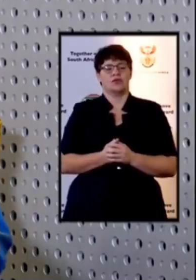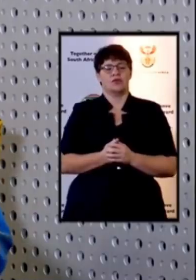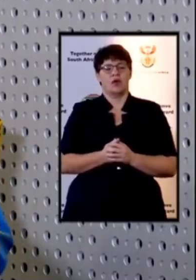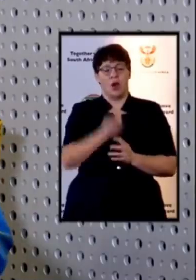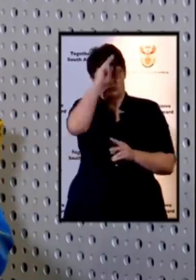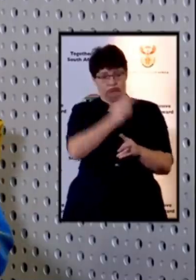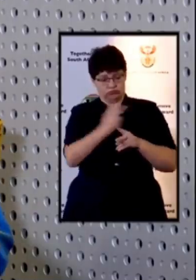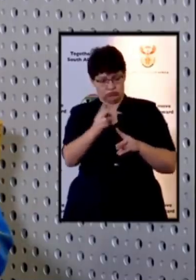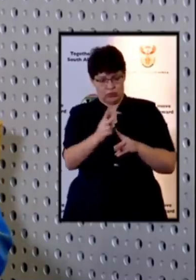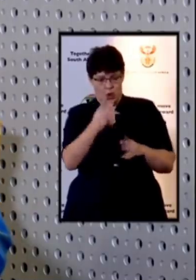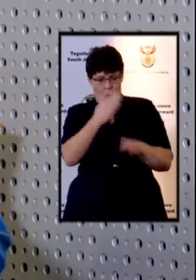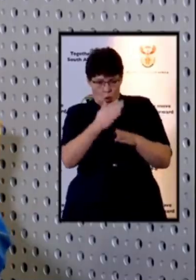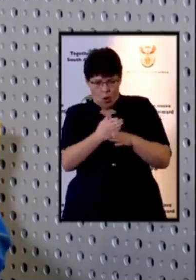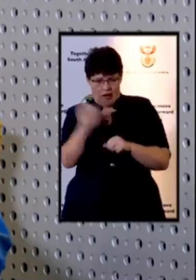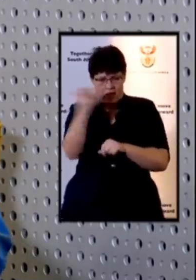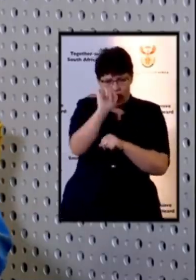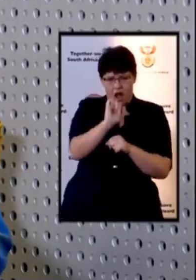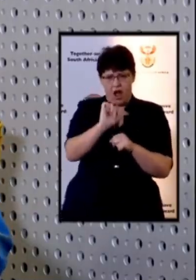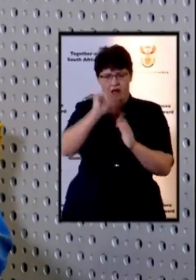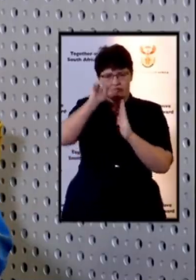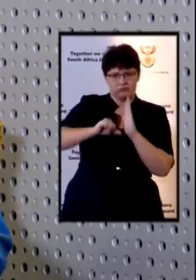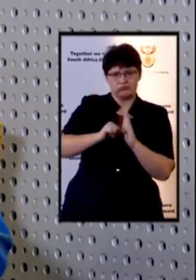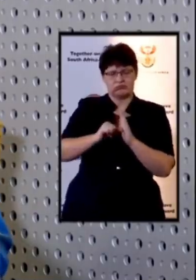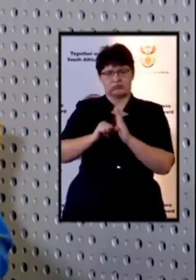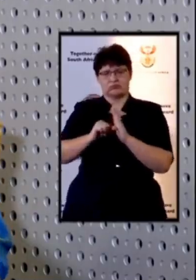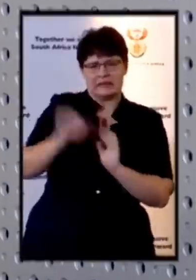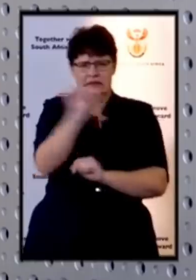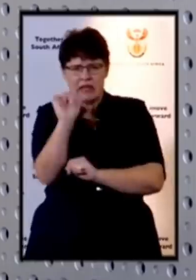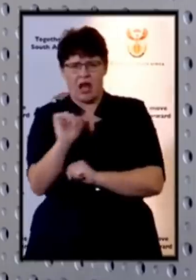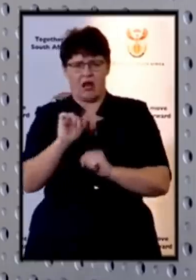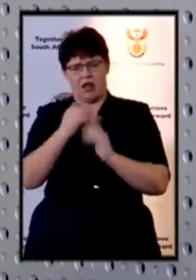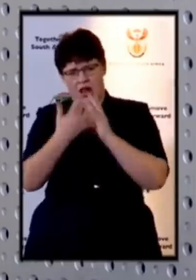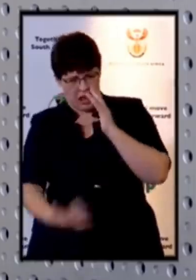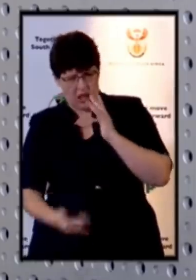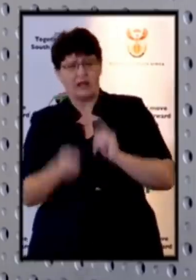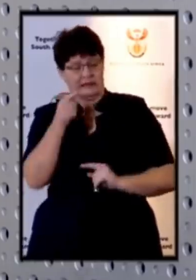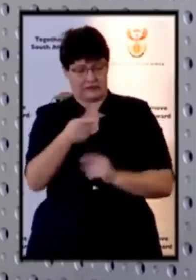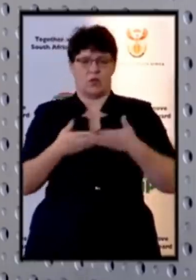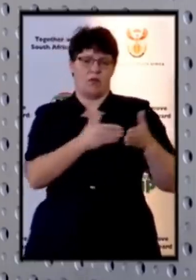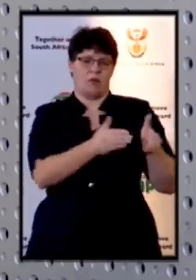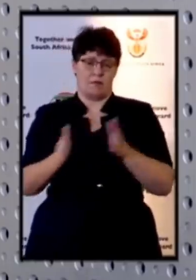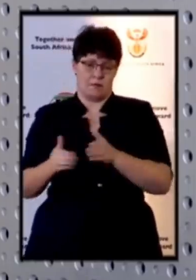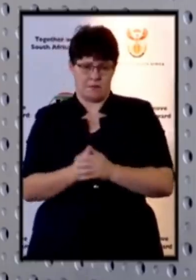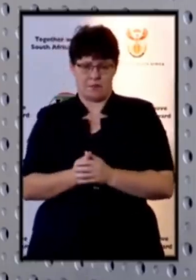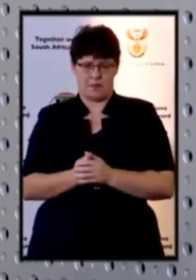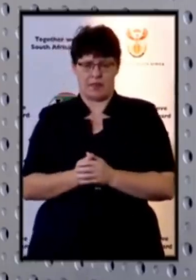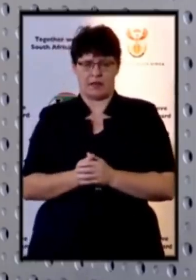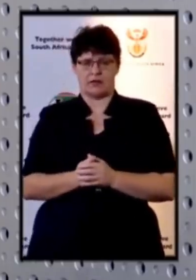who do that will have to be now working but also for homes